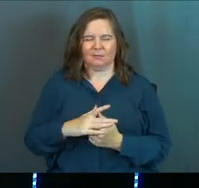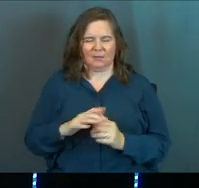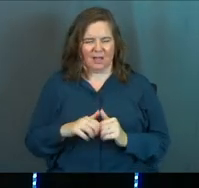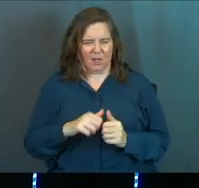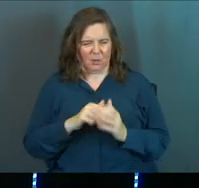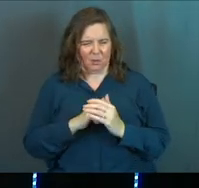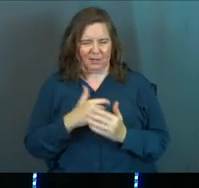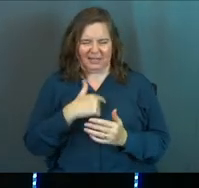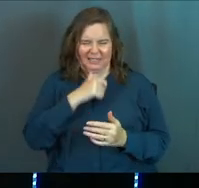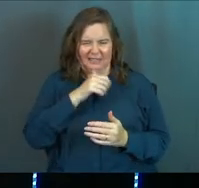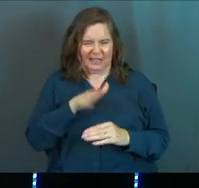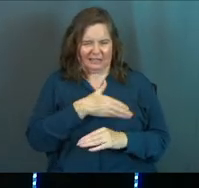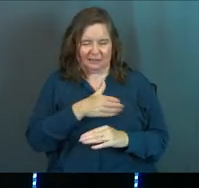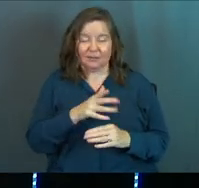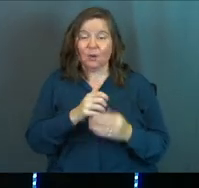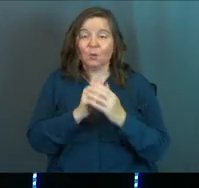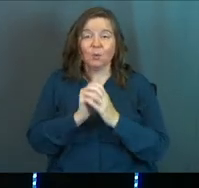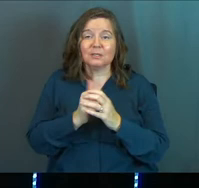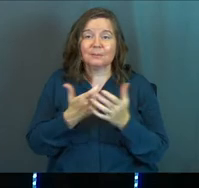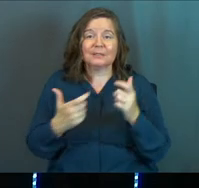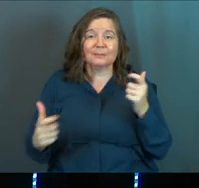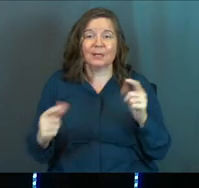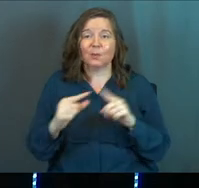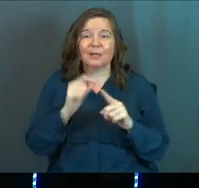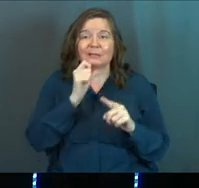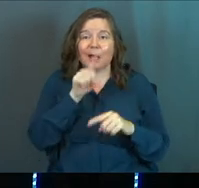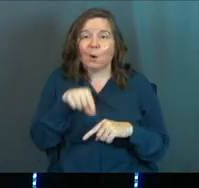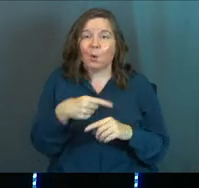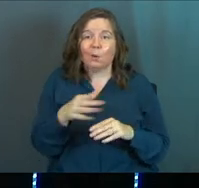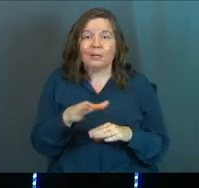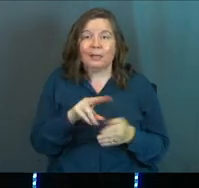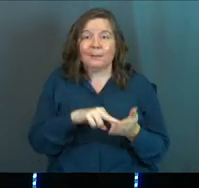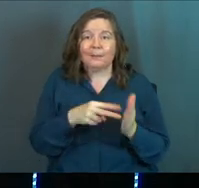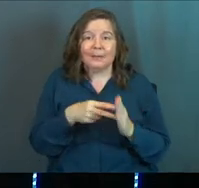How's that worship? That's not singing. Worship is a bigger word than singing.